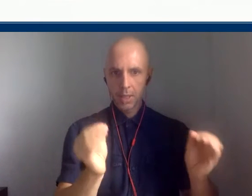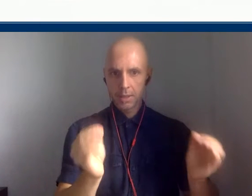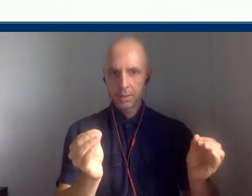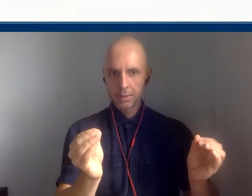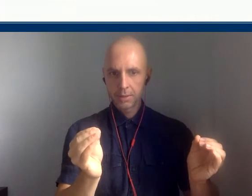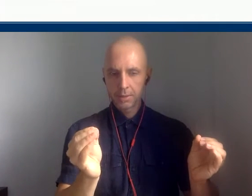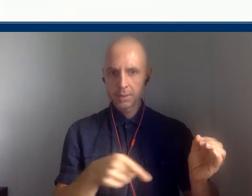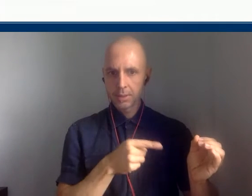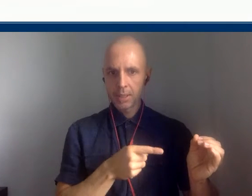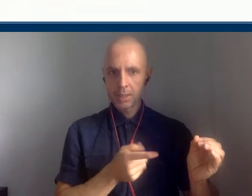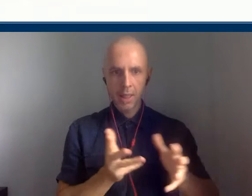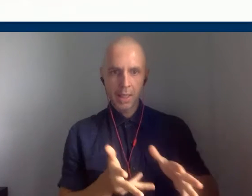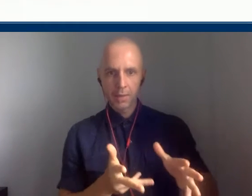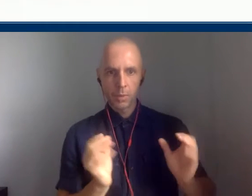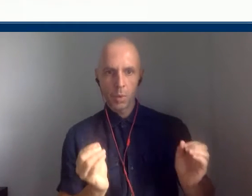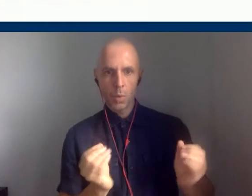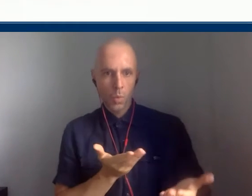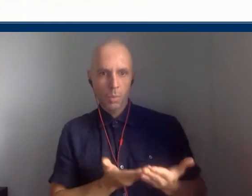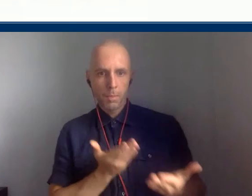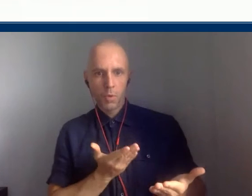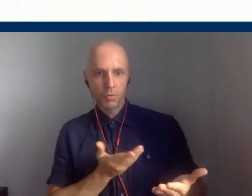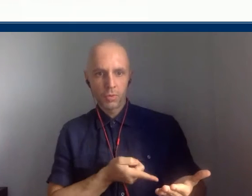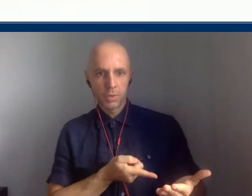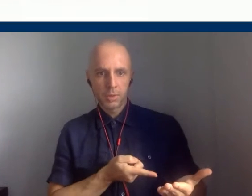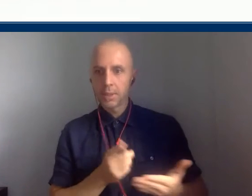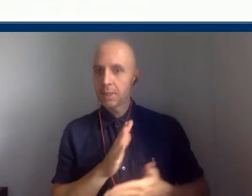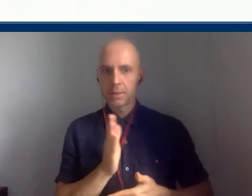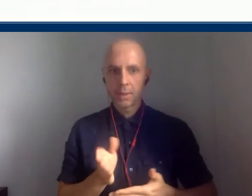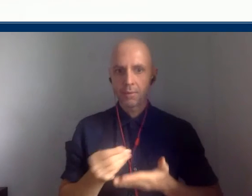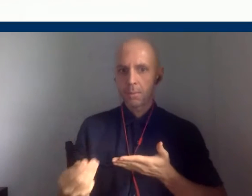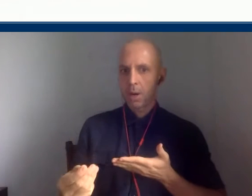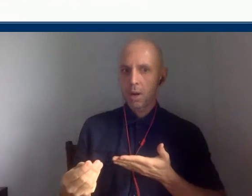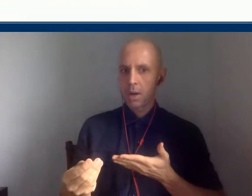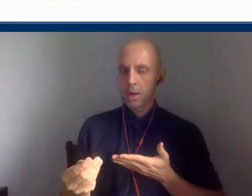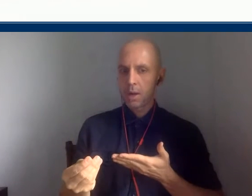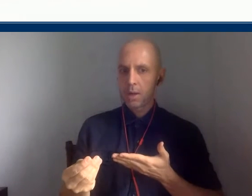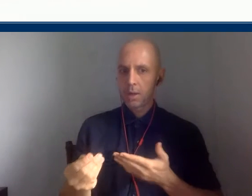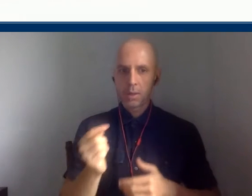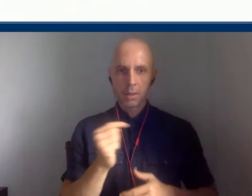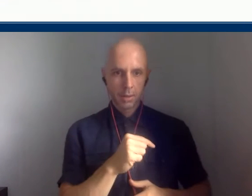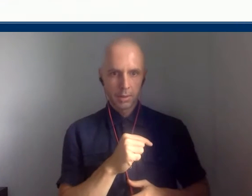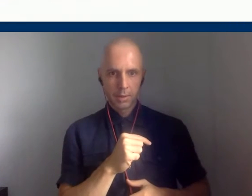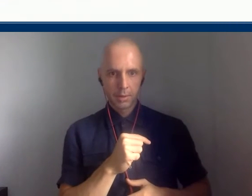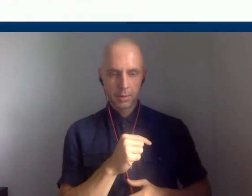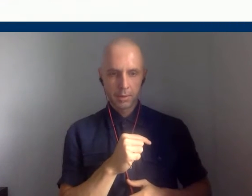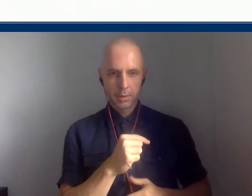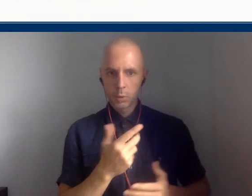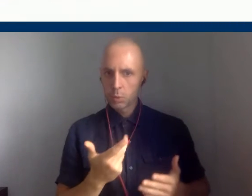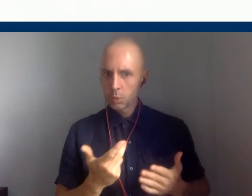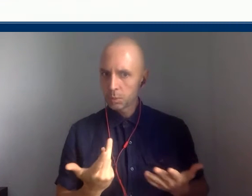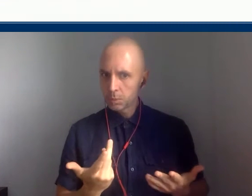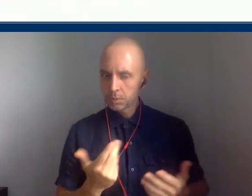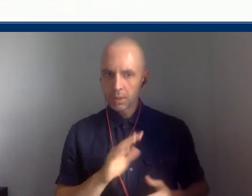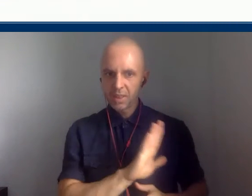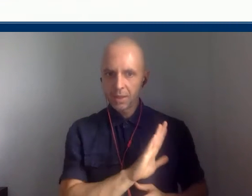historical record? Indeed, they had no contemporary record. They were keeping records of their lives. So if